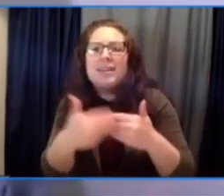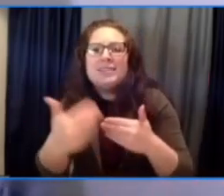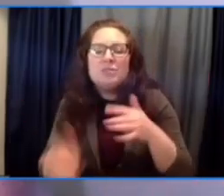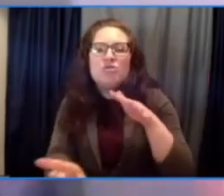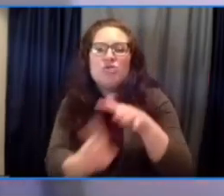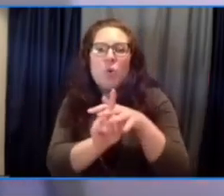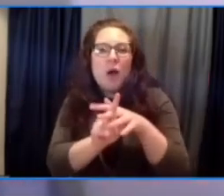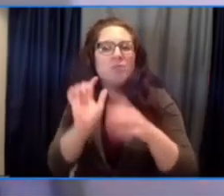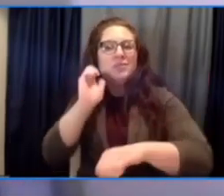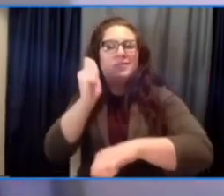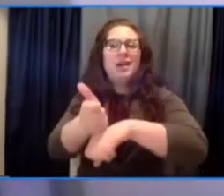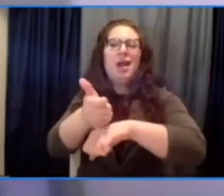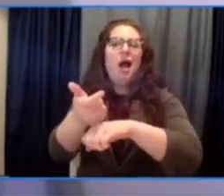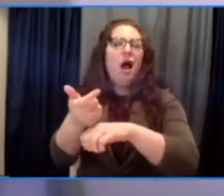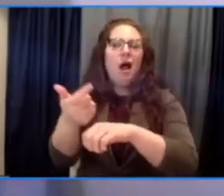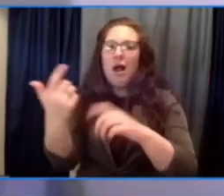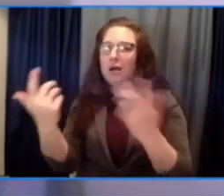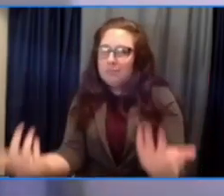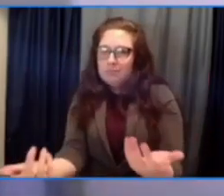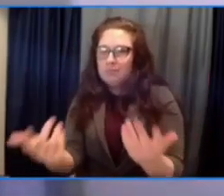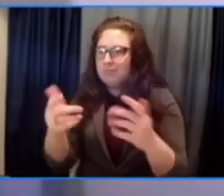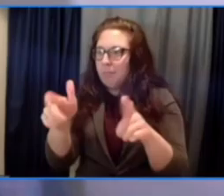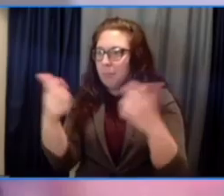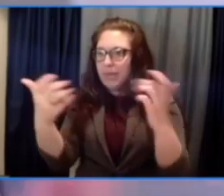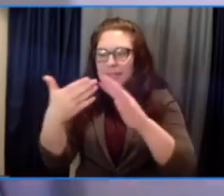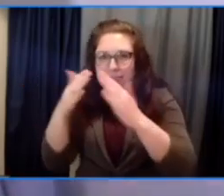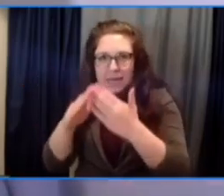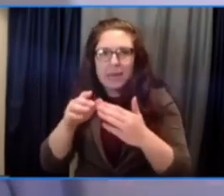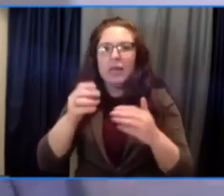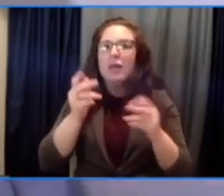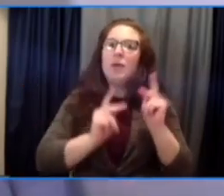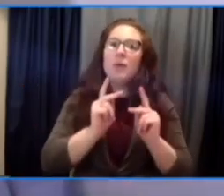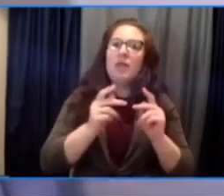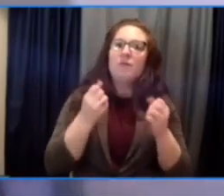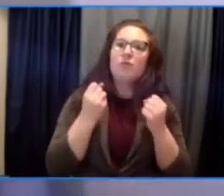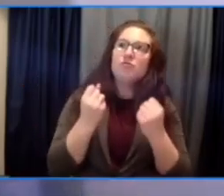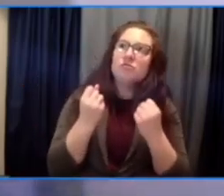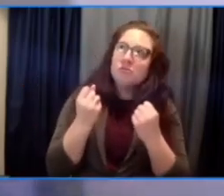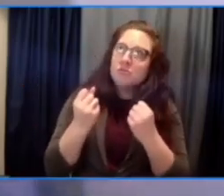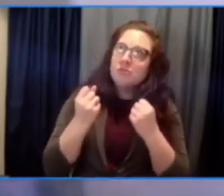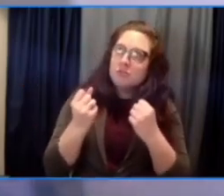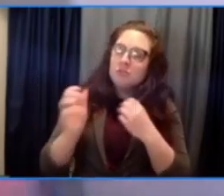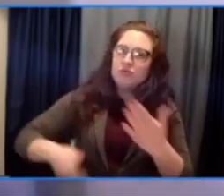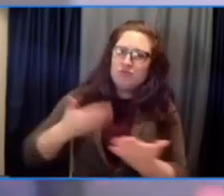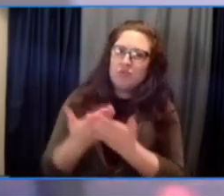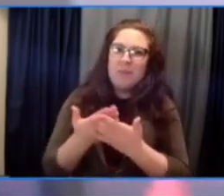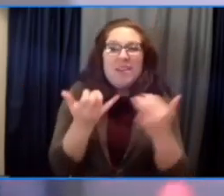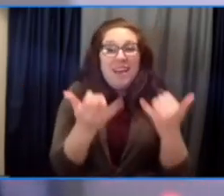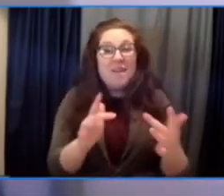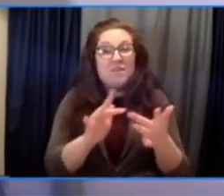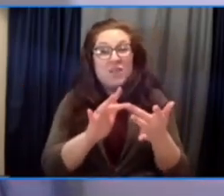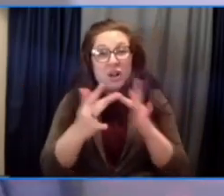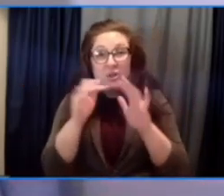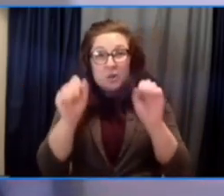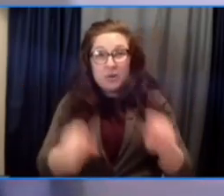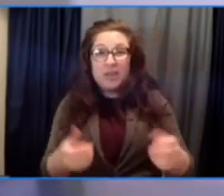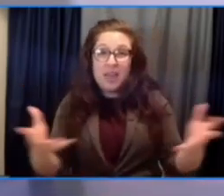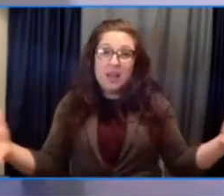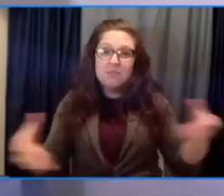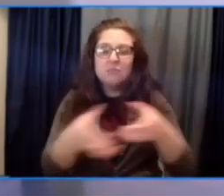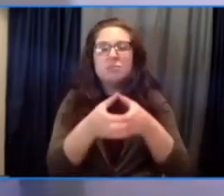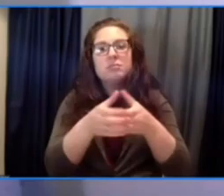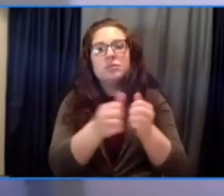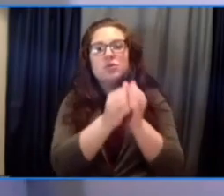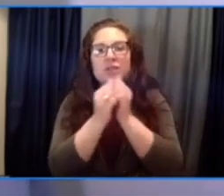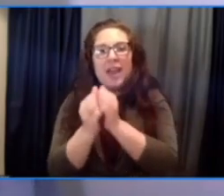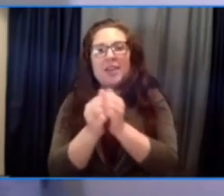you know, with people all across the state geography, and shift timelines around the schedules that fit the